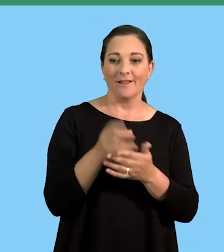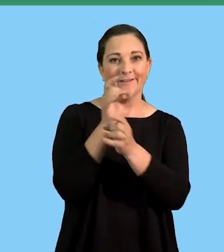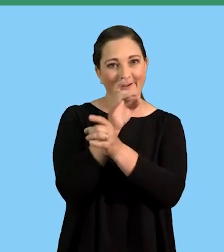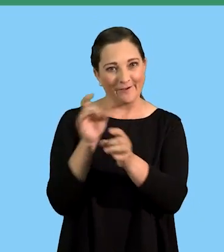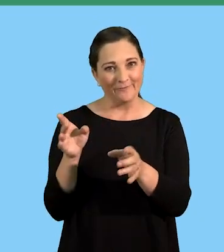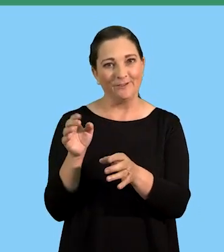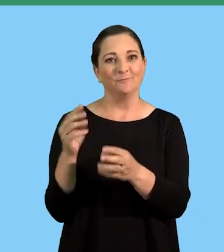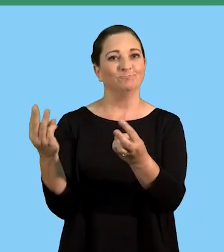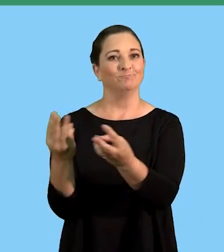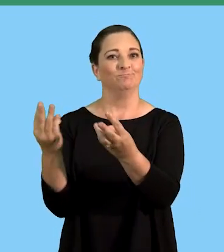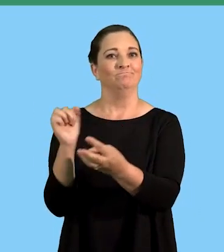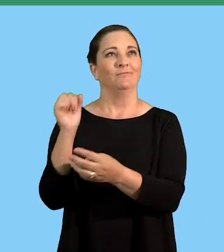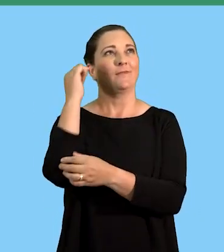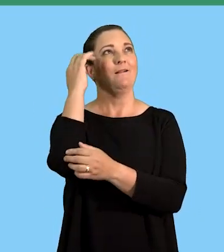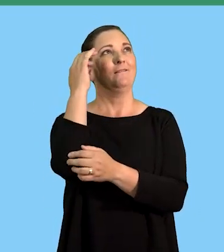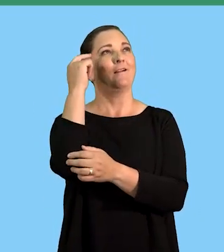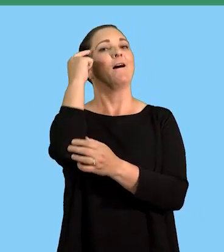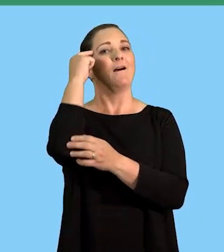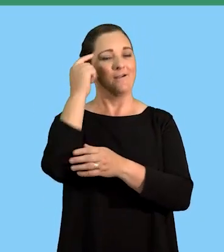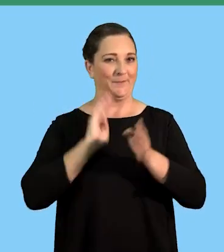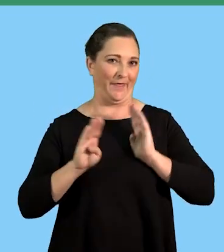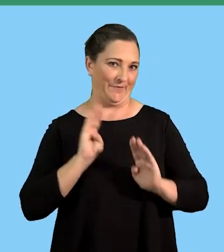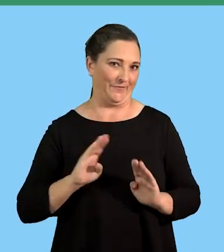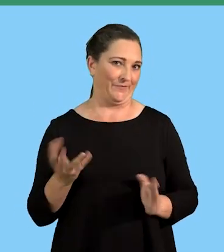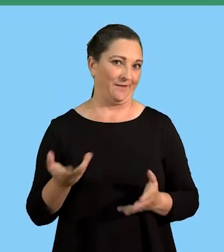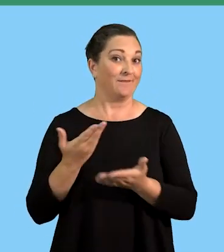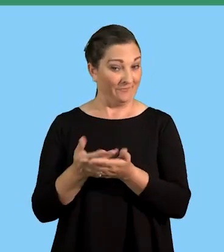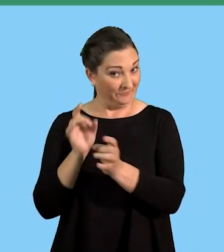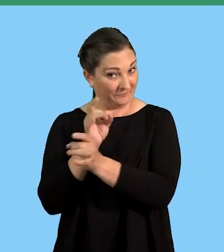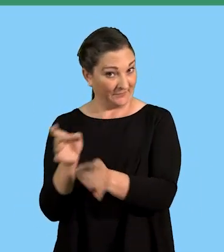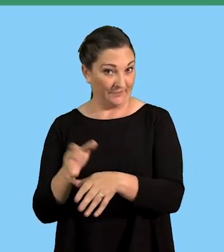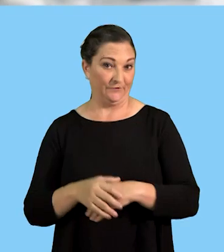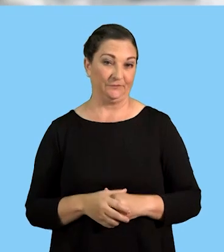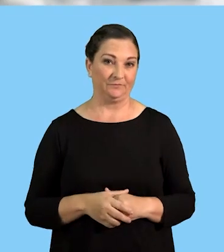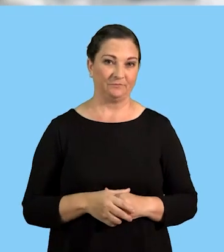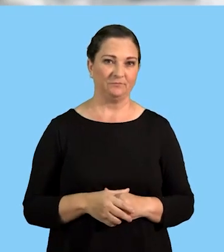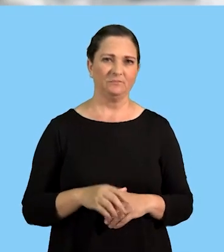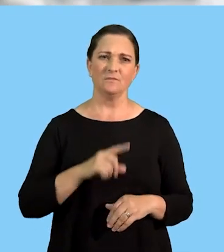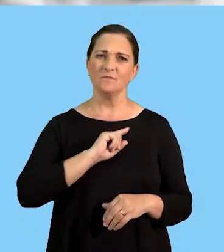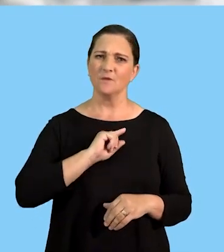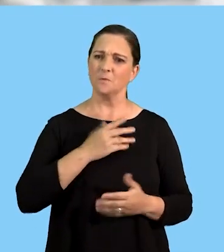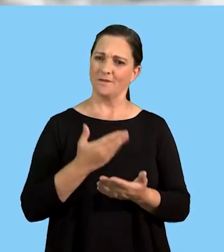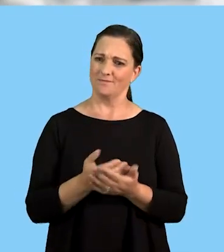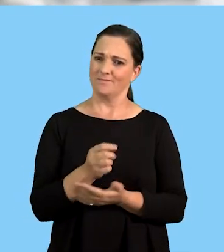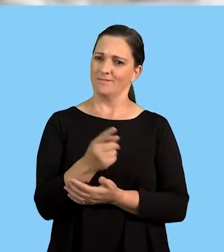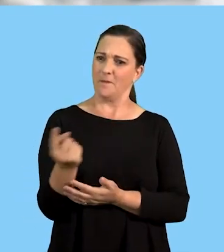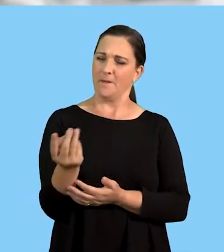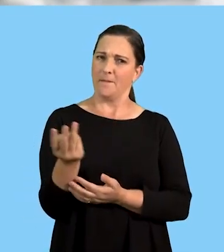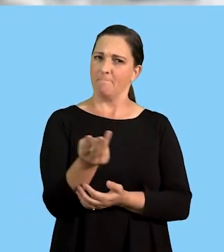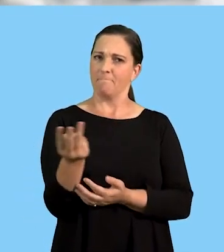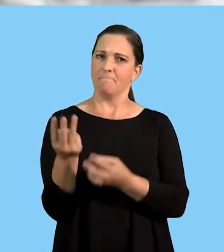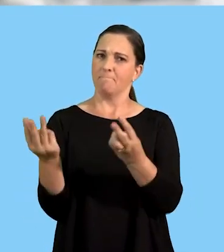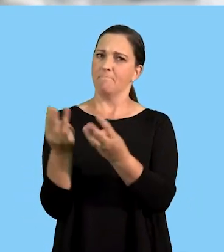influence employees' thoughts and behavior. So, the issue of an attitude here becomes very, very vital in achieving